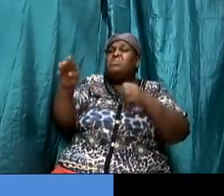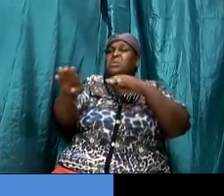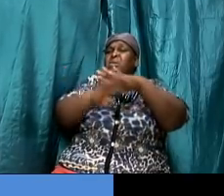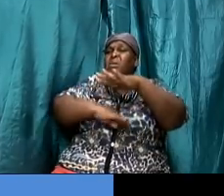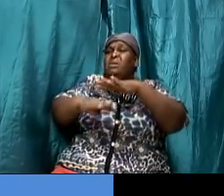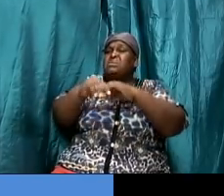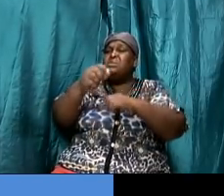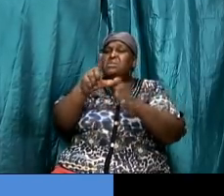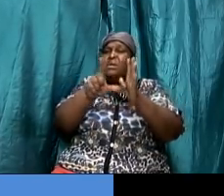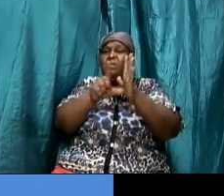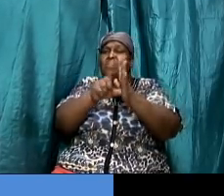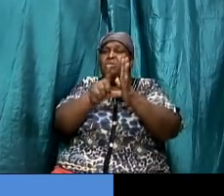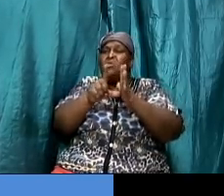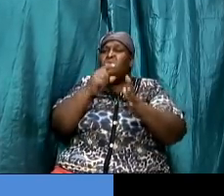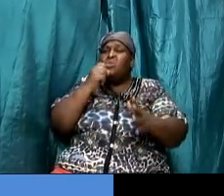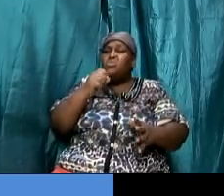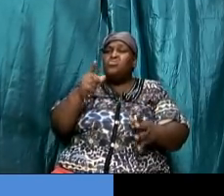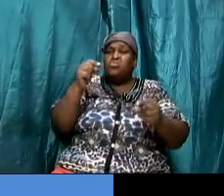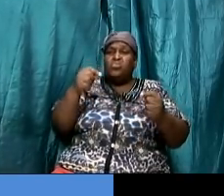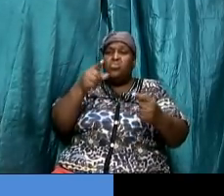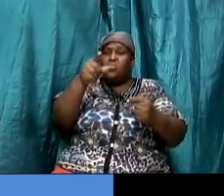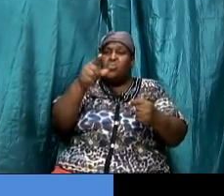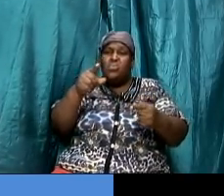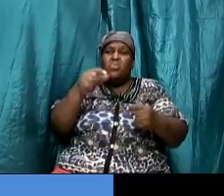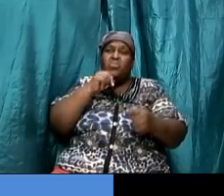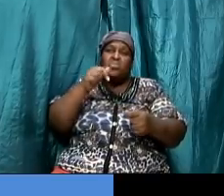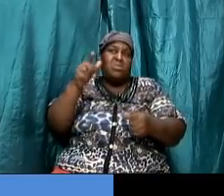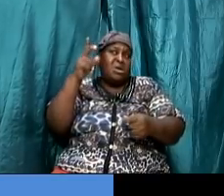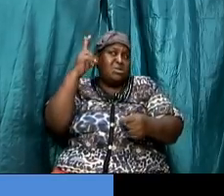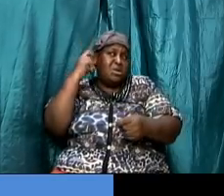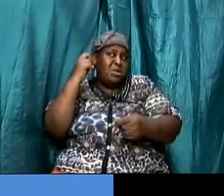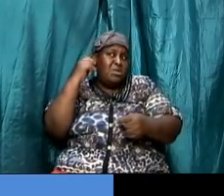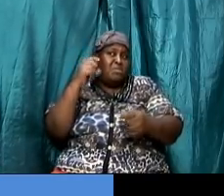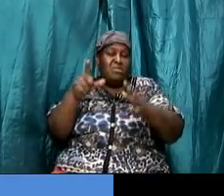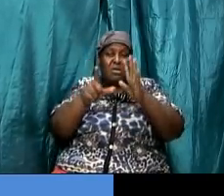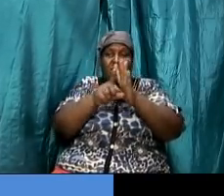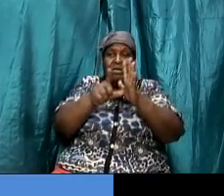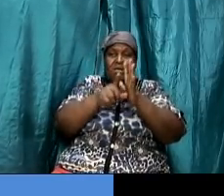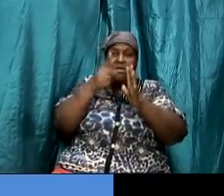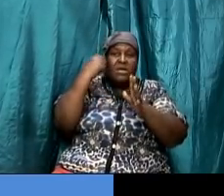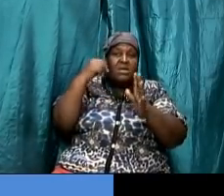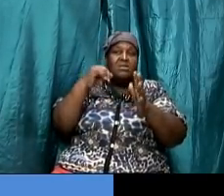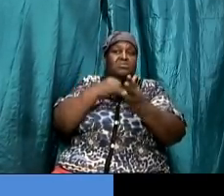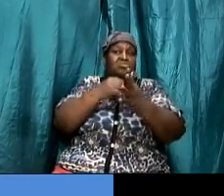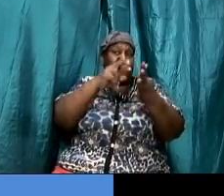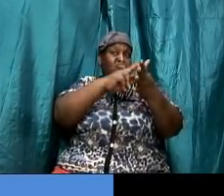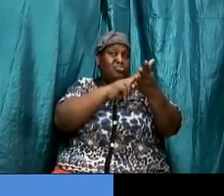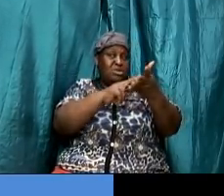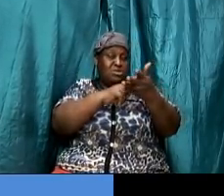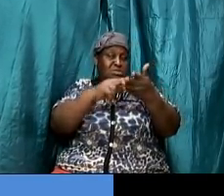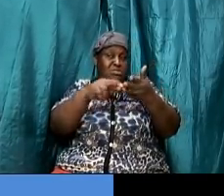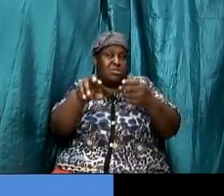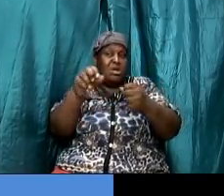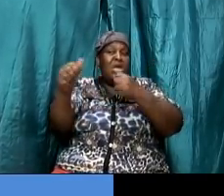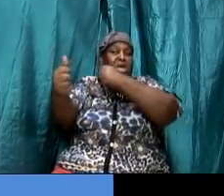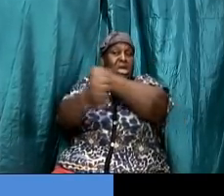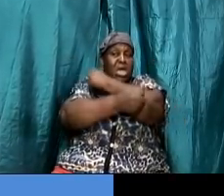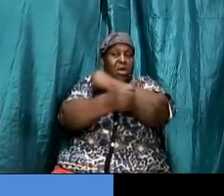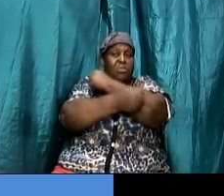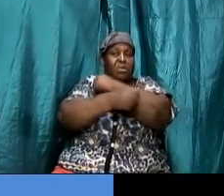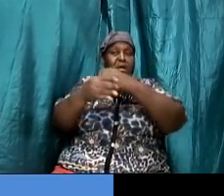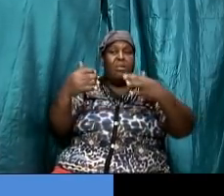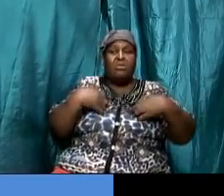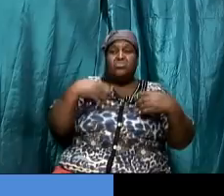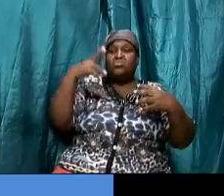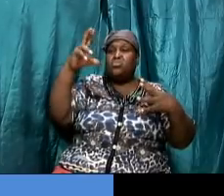do you not hear the law for it is written that abraham had